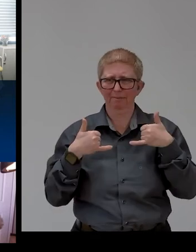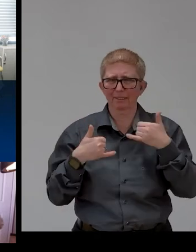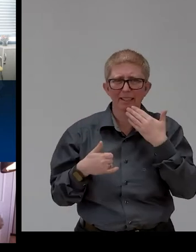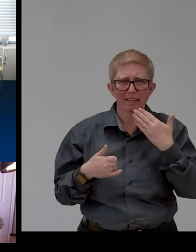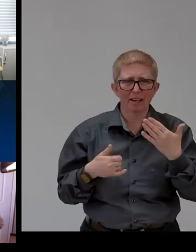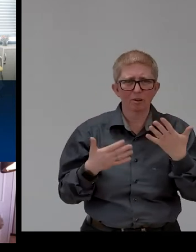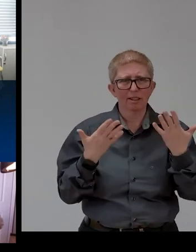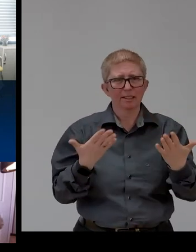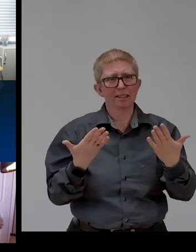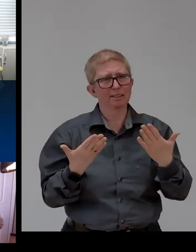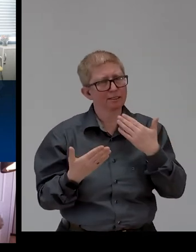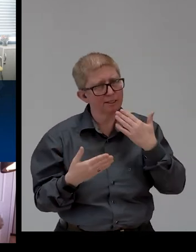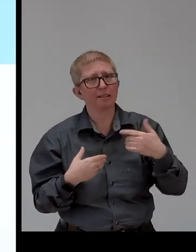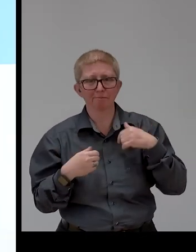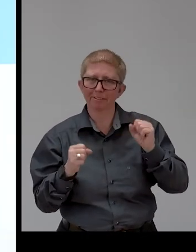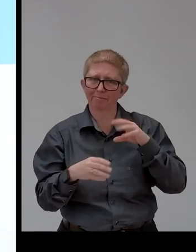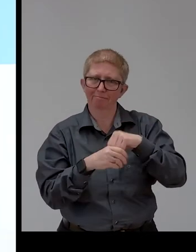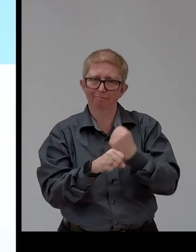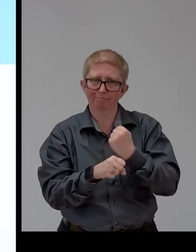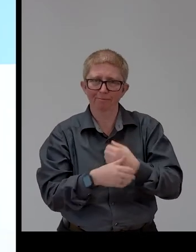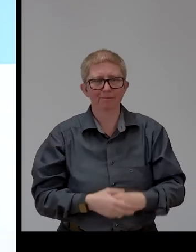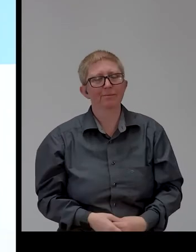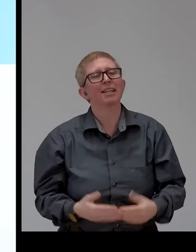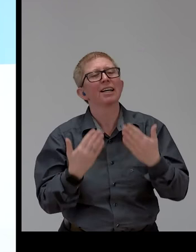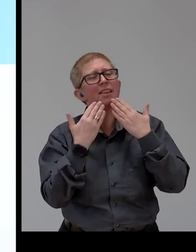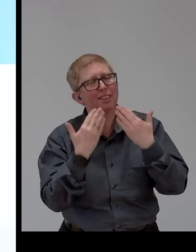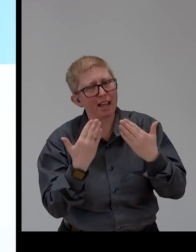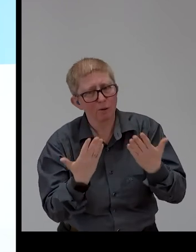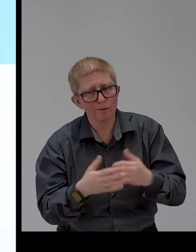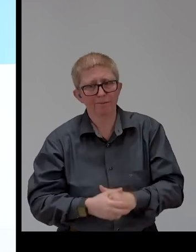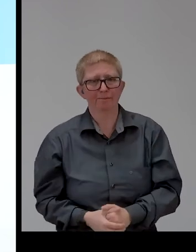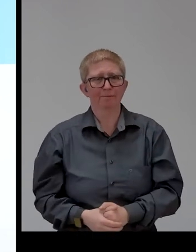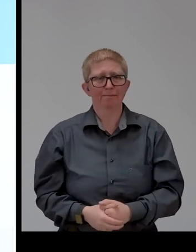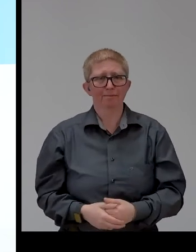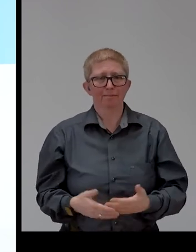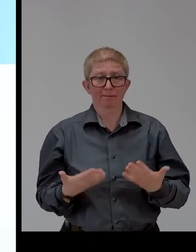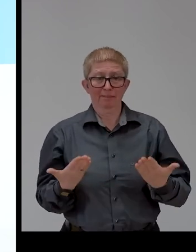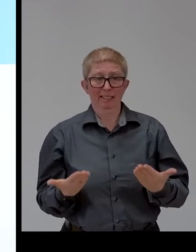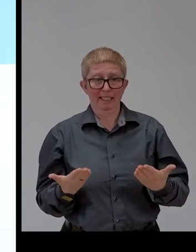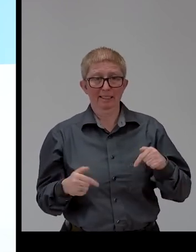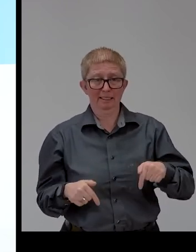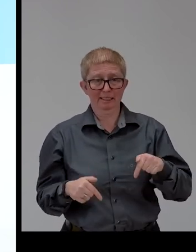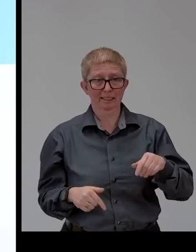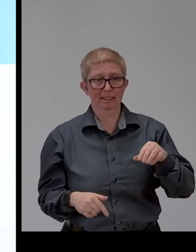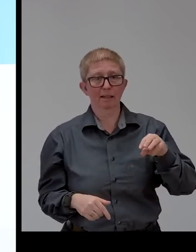Thank you. Thank you very much. Now, MicroLink PC from the UK, please.